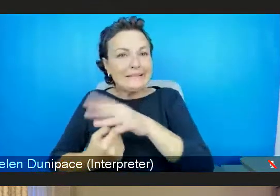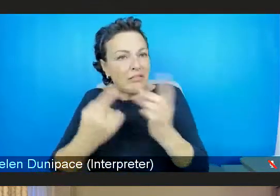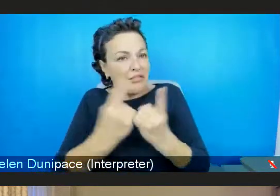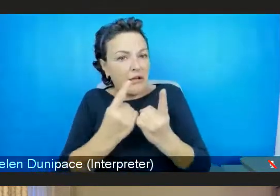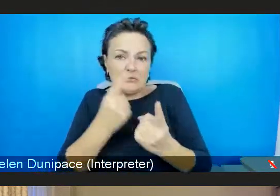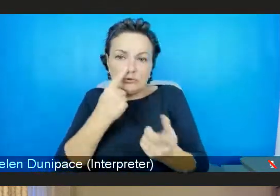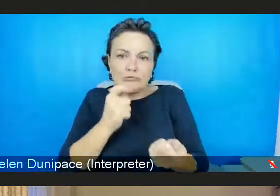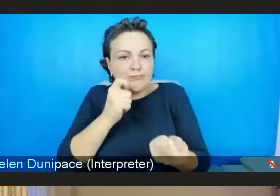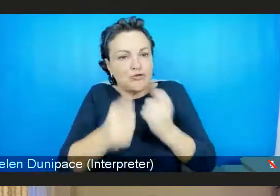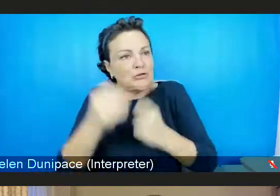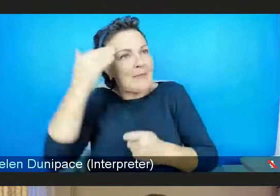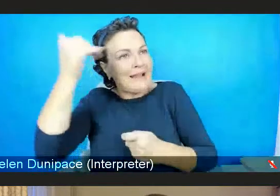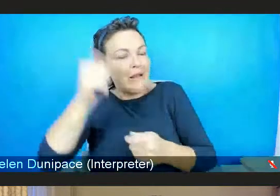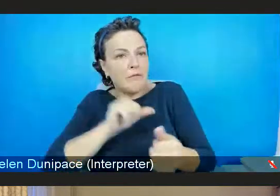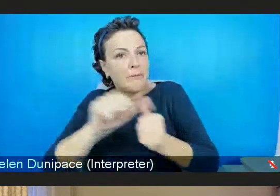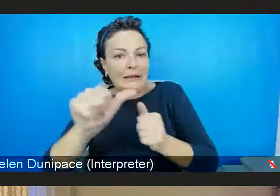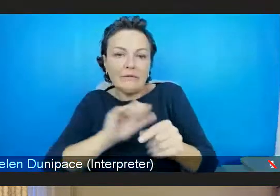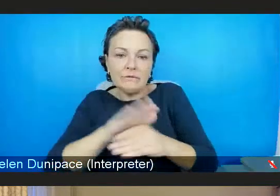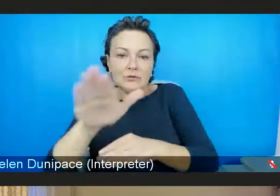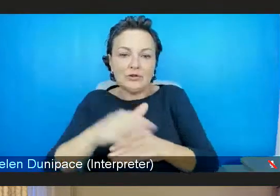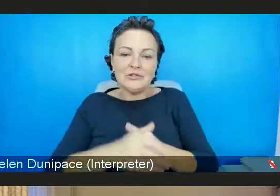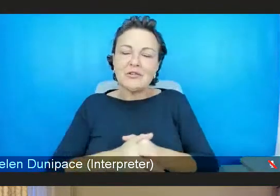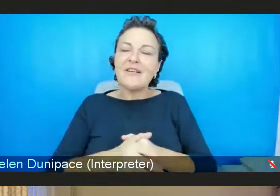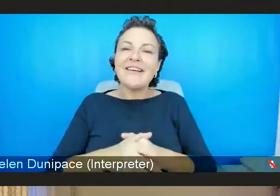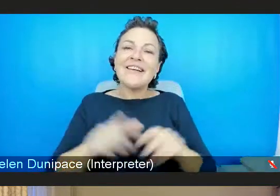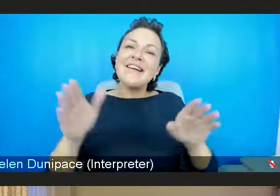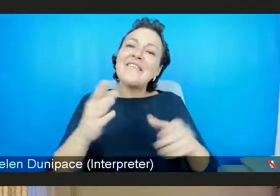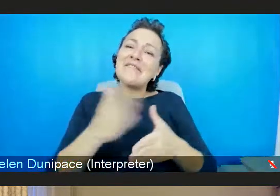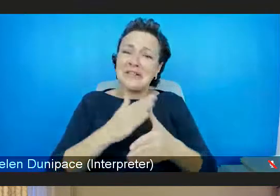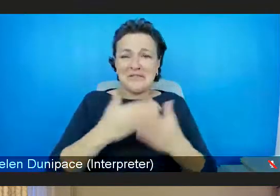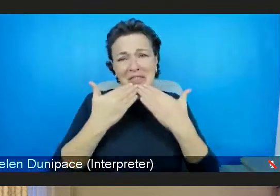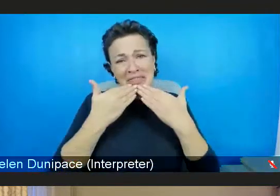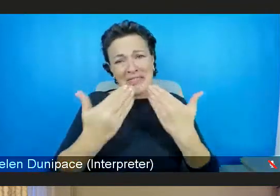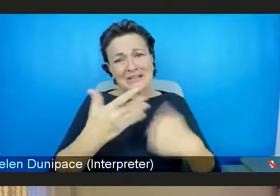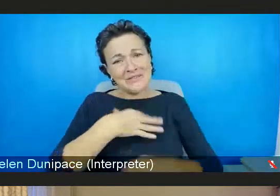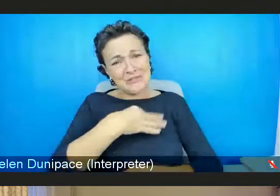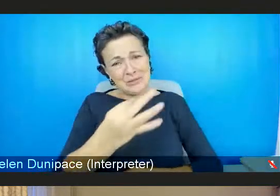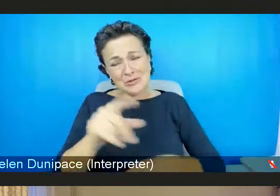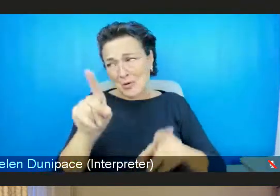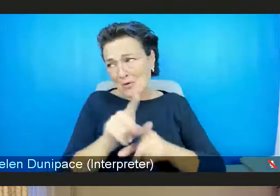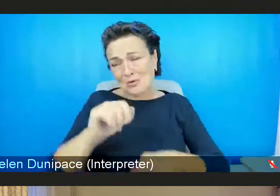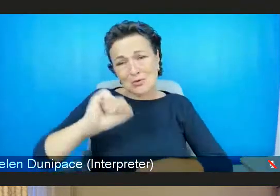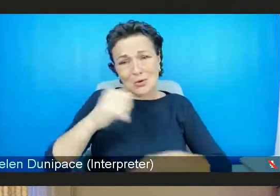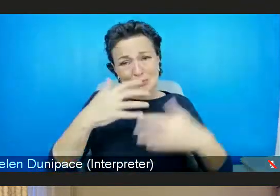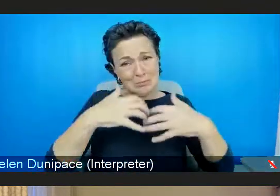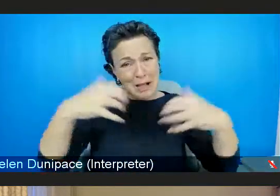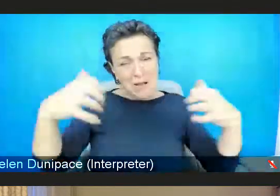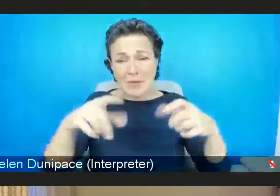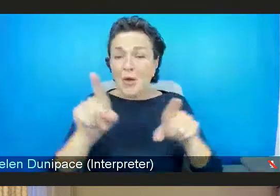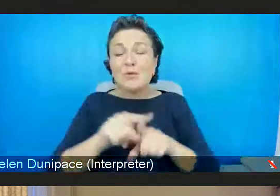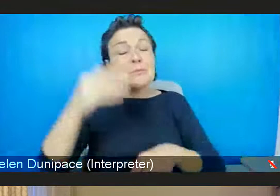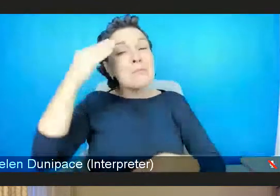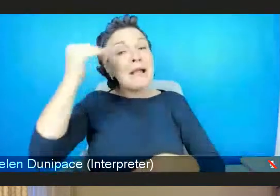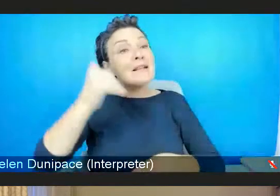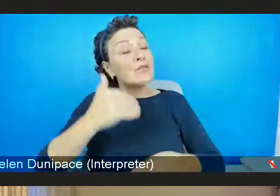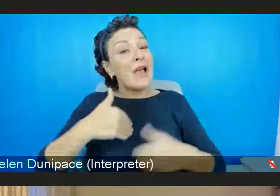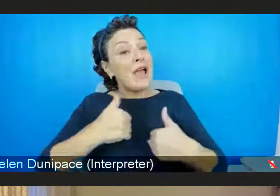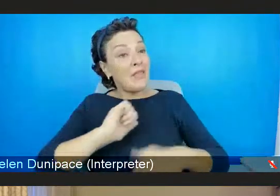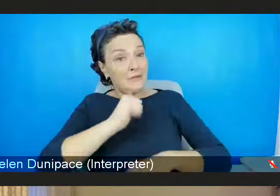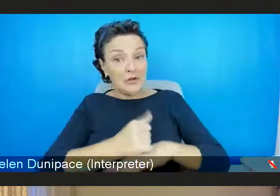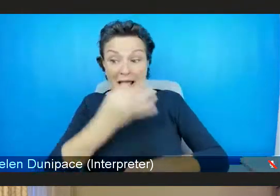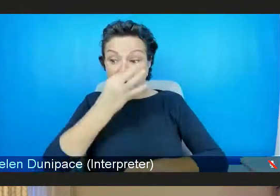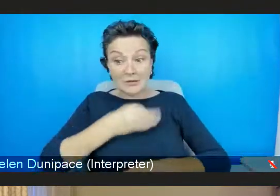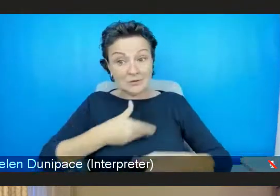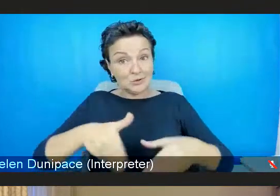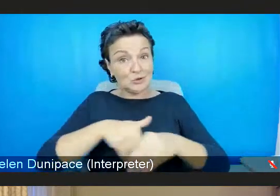Thank you. So firstly, just thanks for the invitation from the Scottish Parliament and the Mental Health Foundation to join the panel this evening.